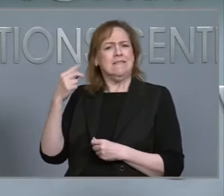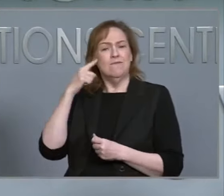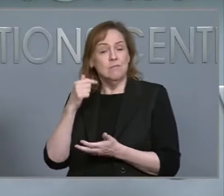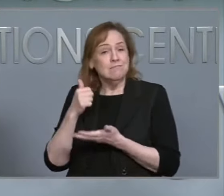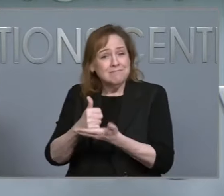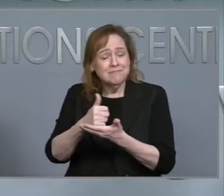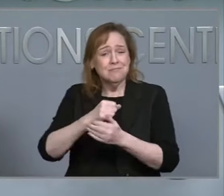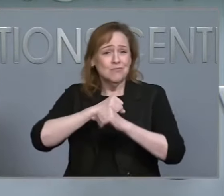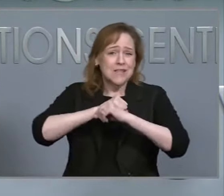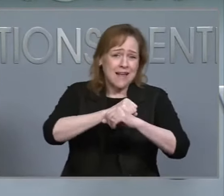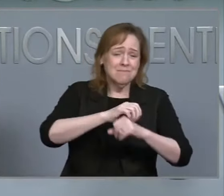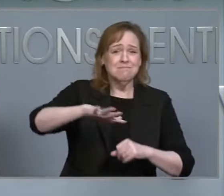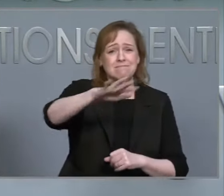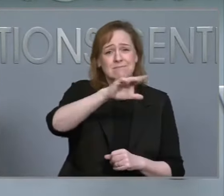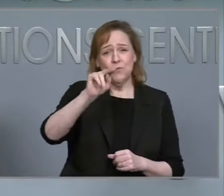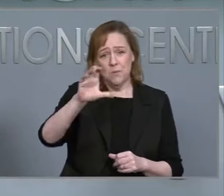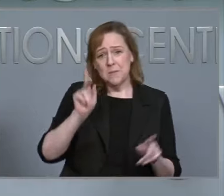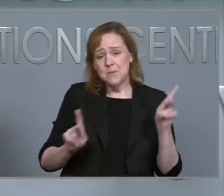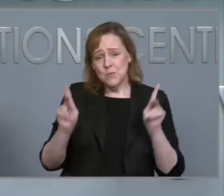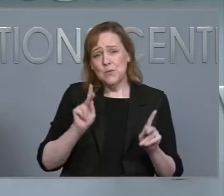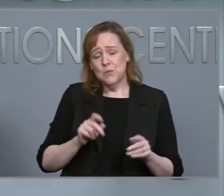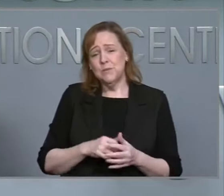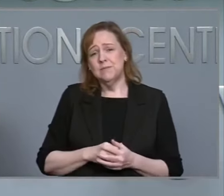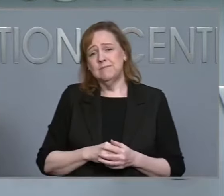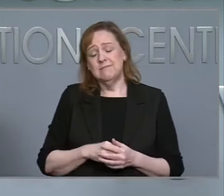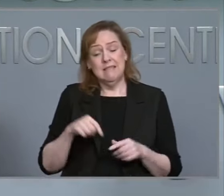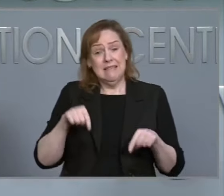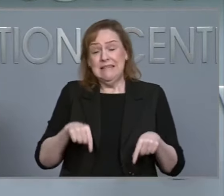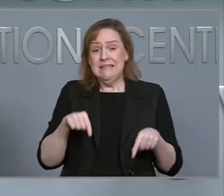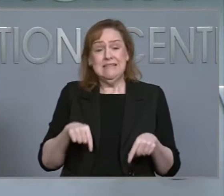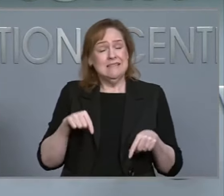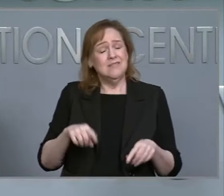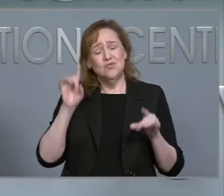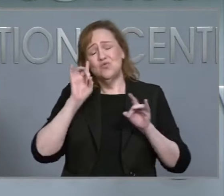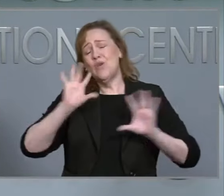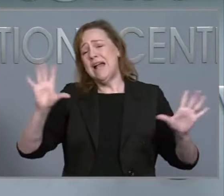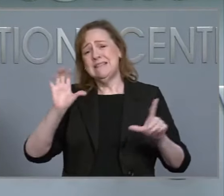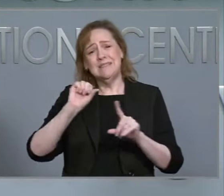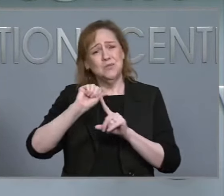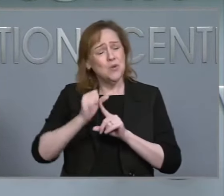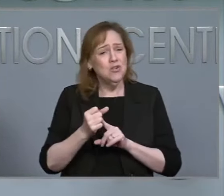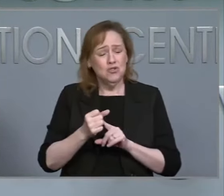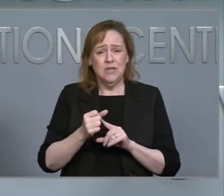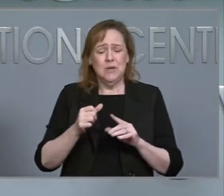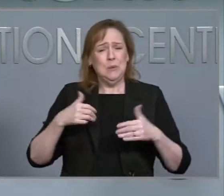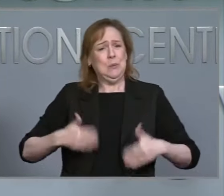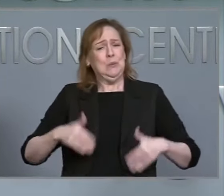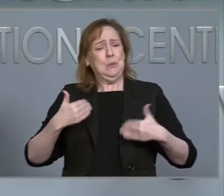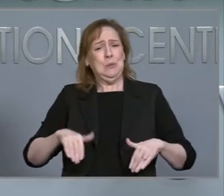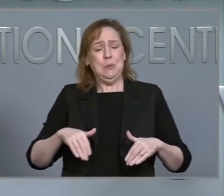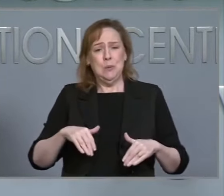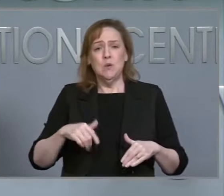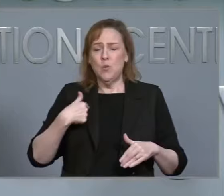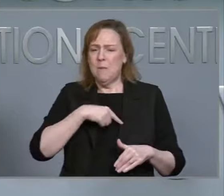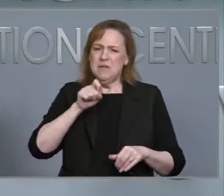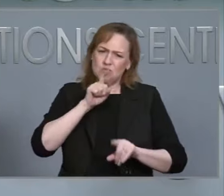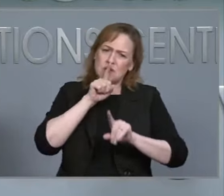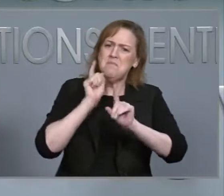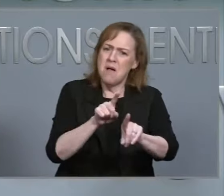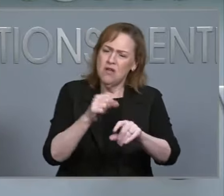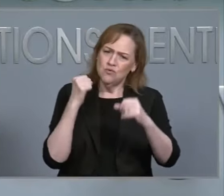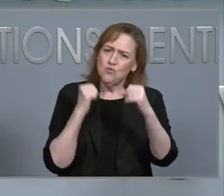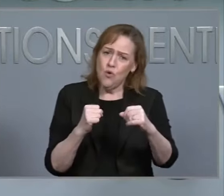Carolinians. This is an unprecedented tragedy that requires an unprecedented response.